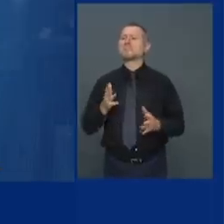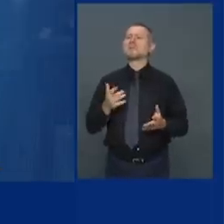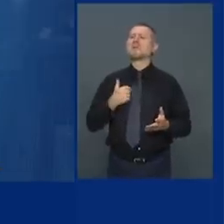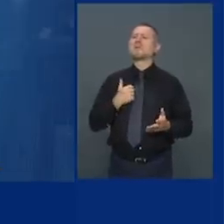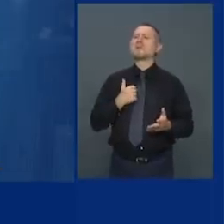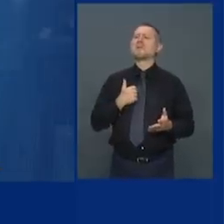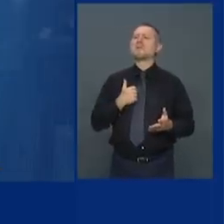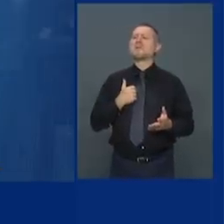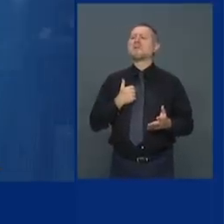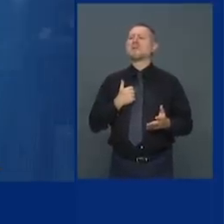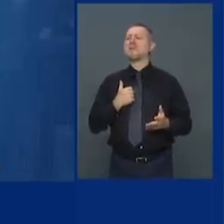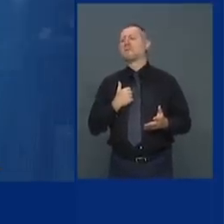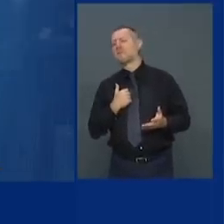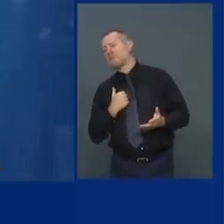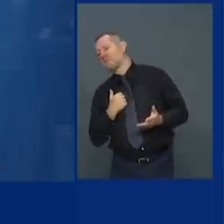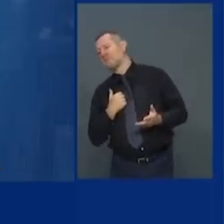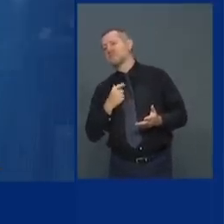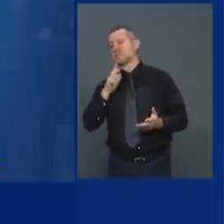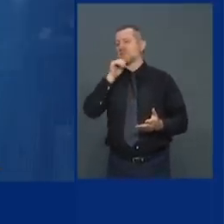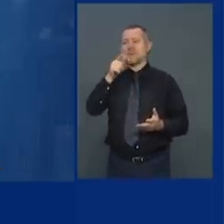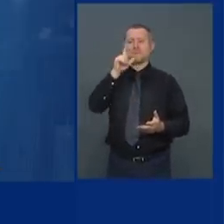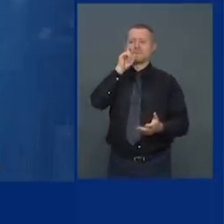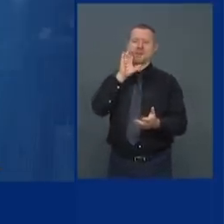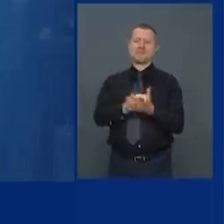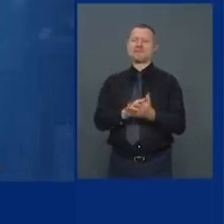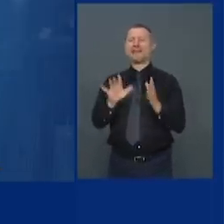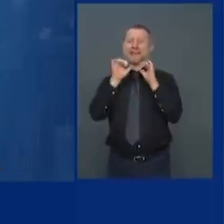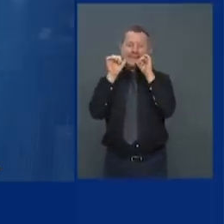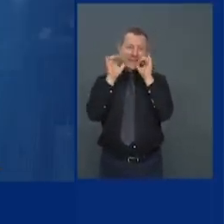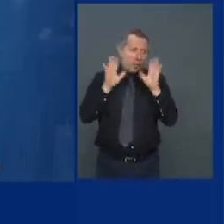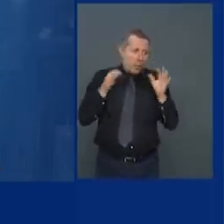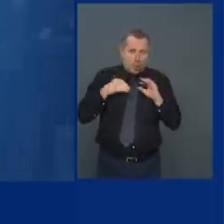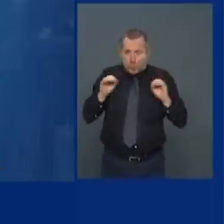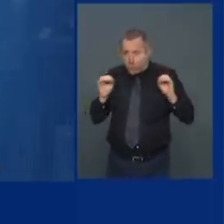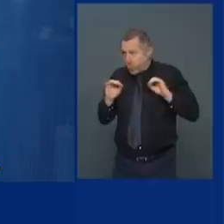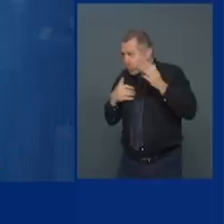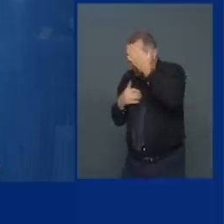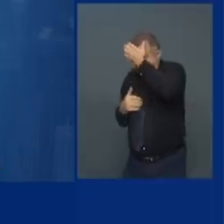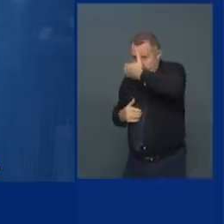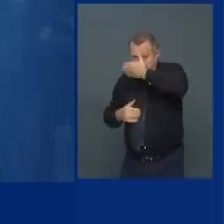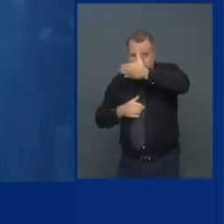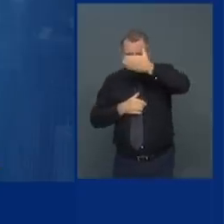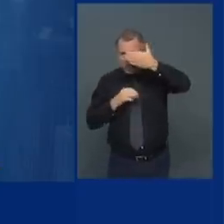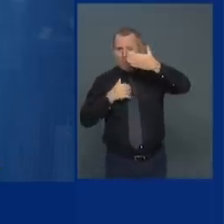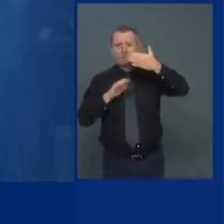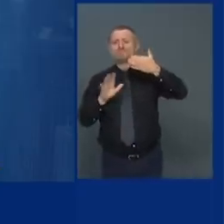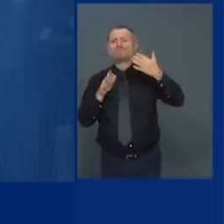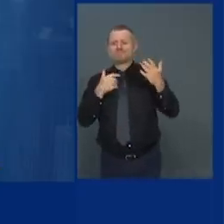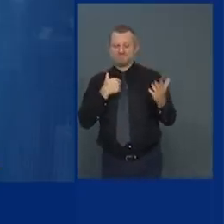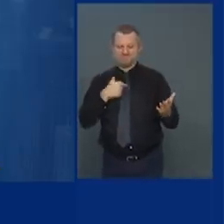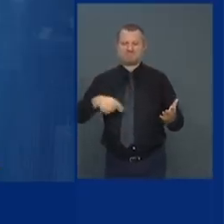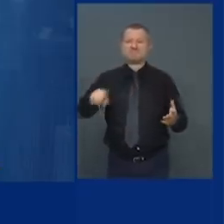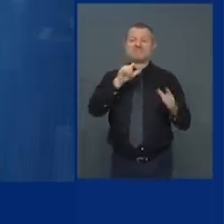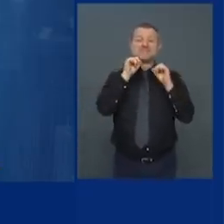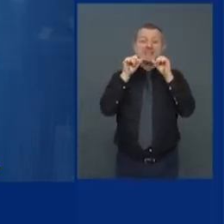denial as a life option if you deny a problem you will never solve it